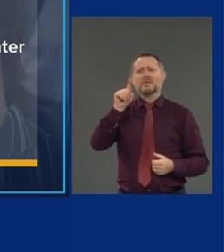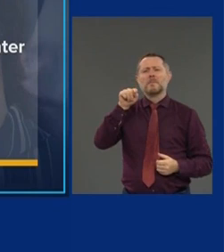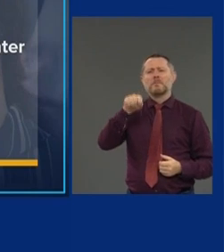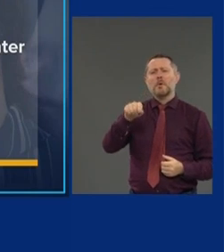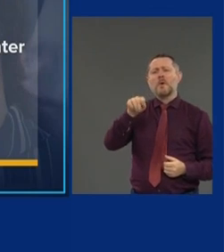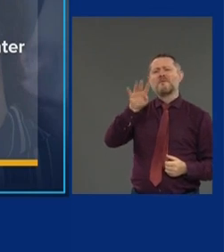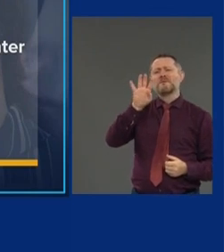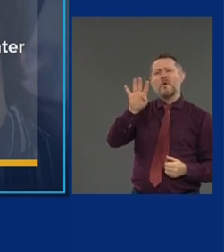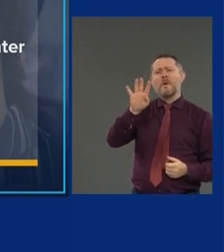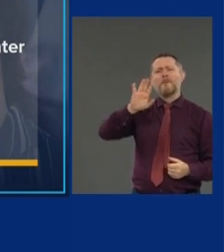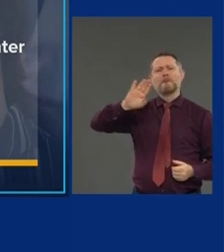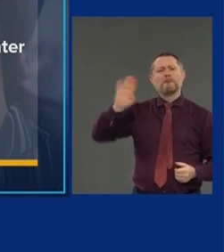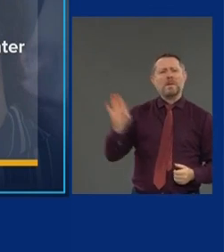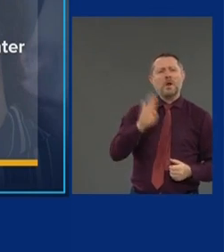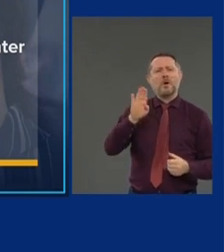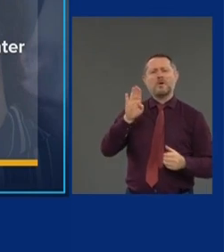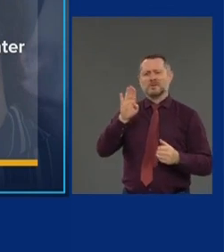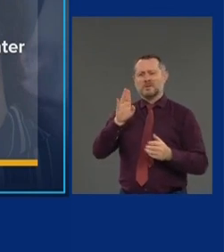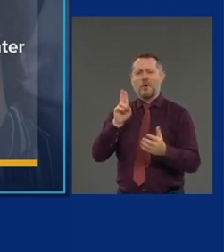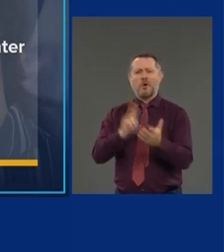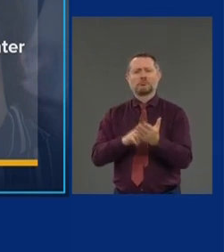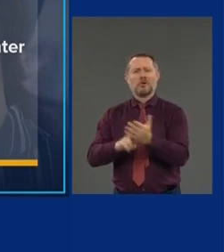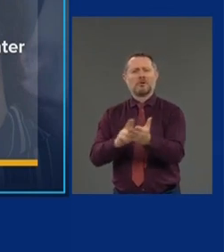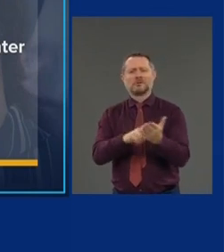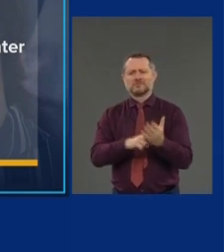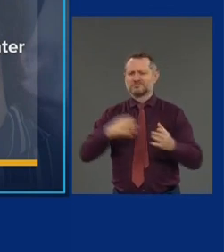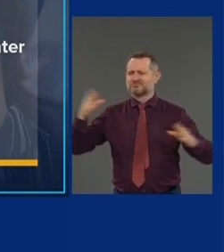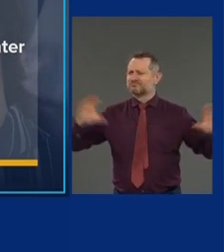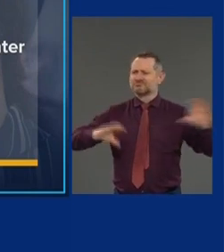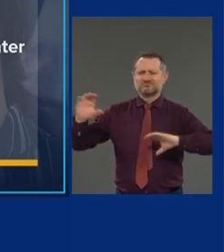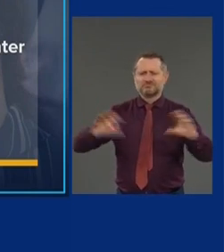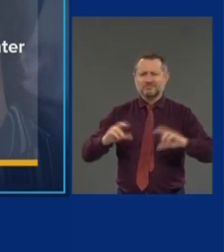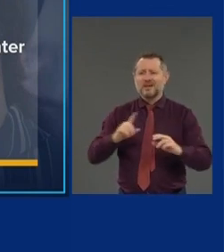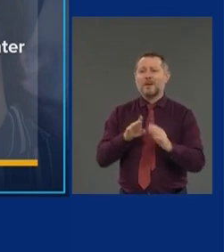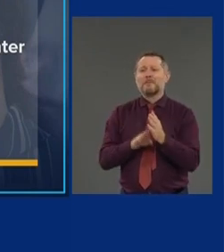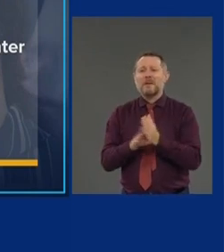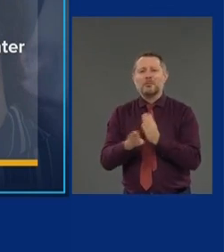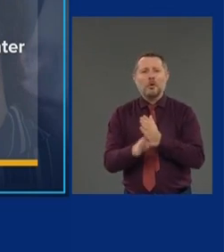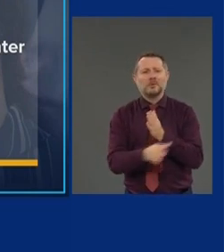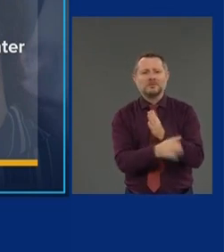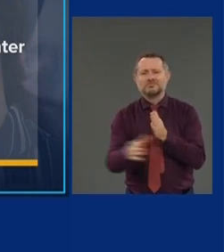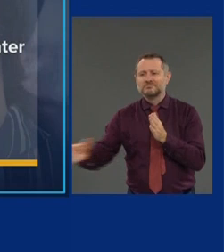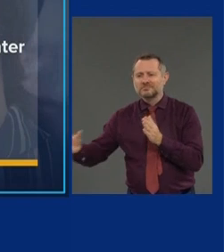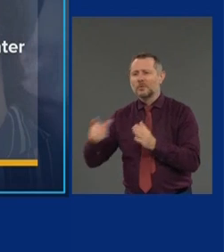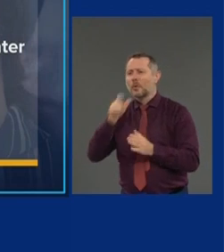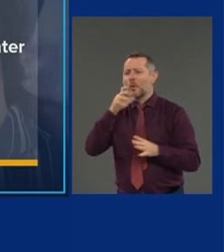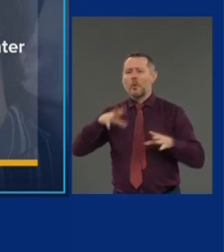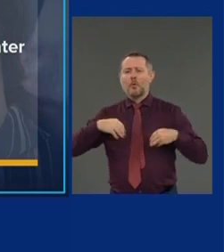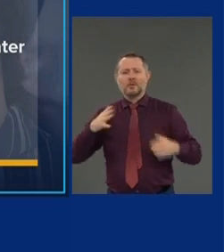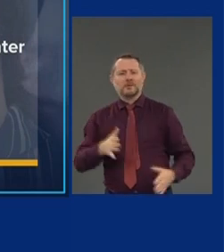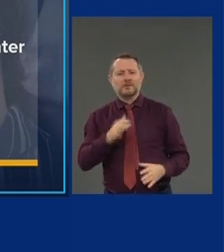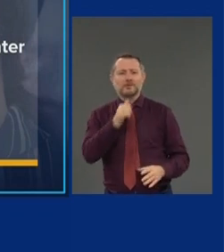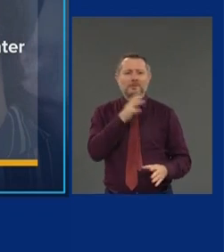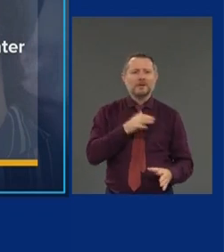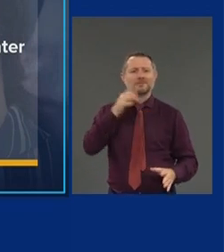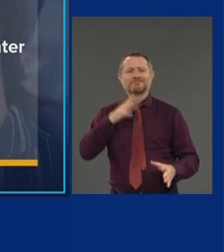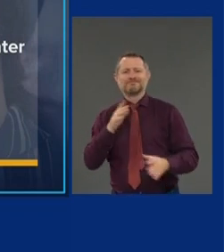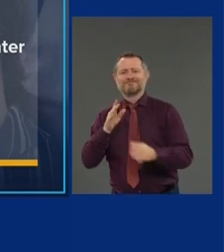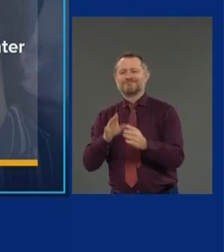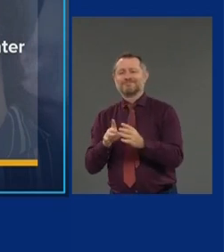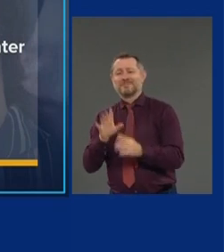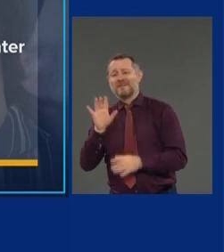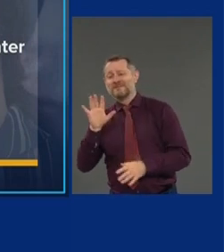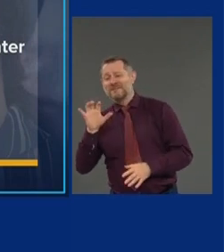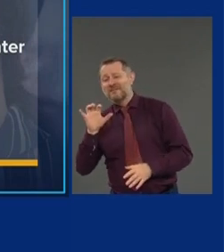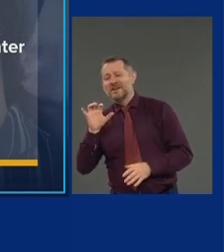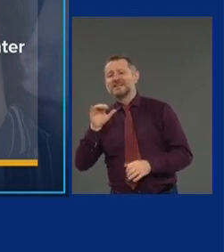minority and women-owned businesses, and more than $1.5 billion in contracts to Queens-based businesses to ensure that